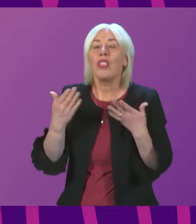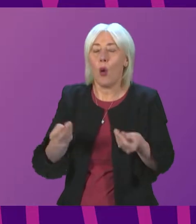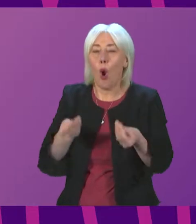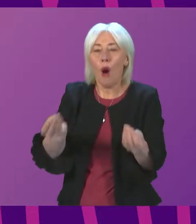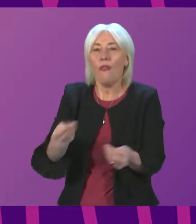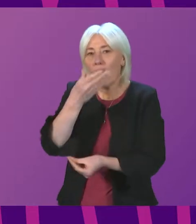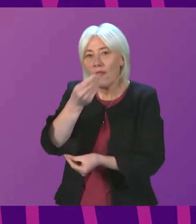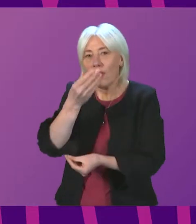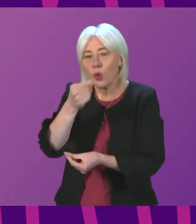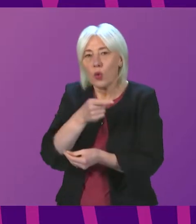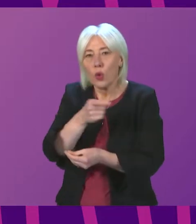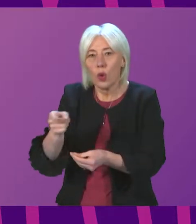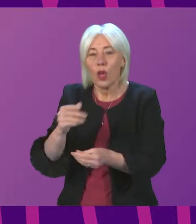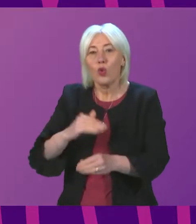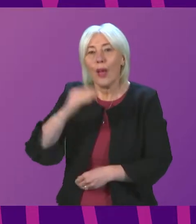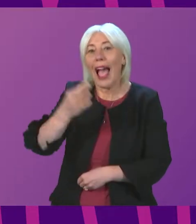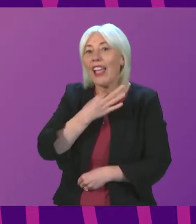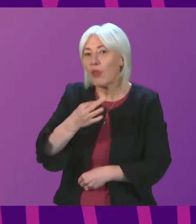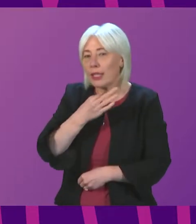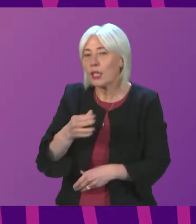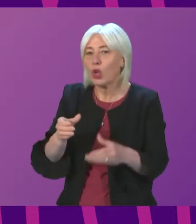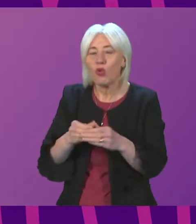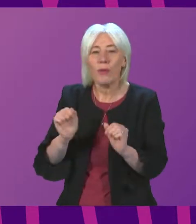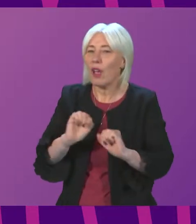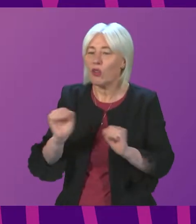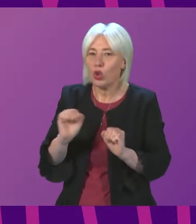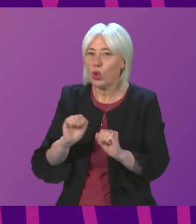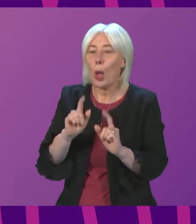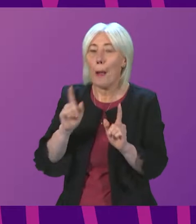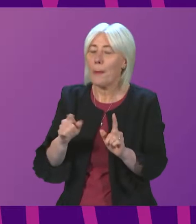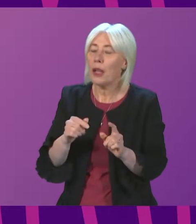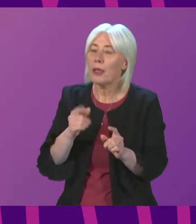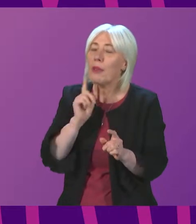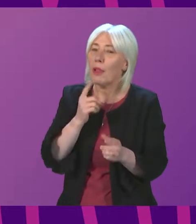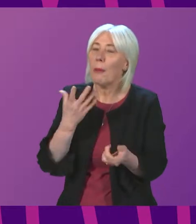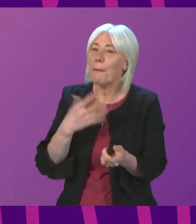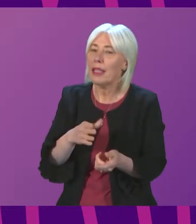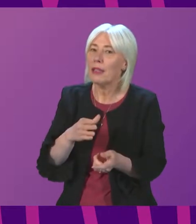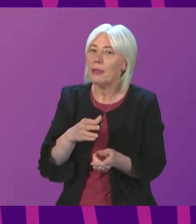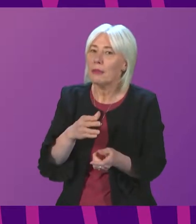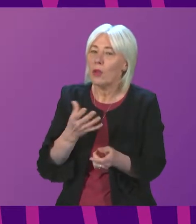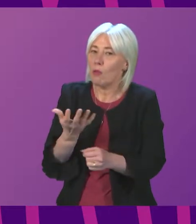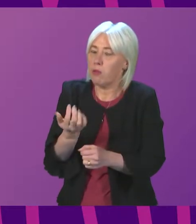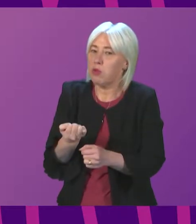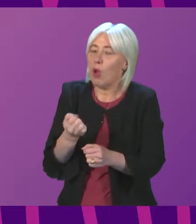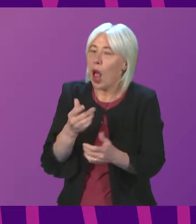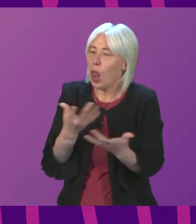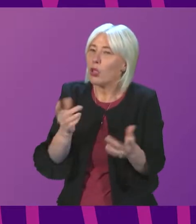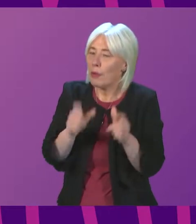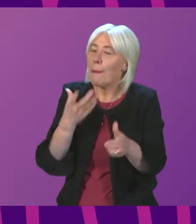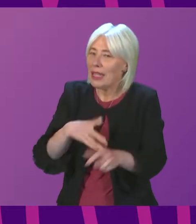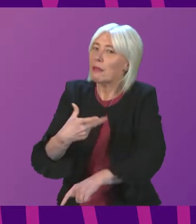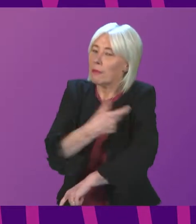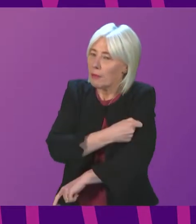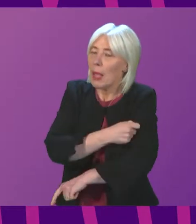again to the following high risk groups who hadn't already received it, although uptake was high when we took the decision to pause it. So those who